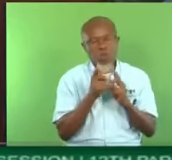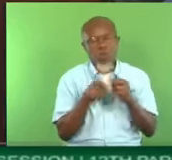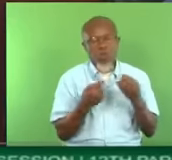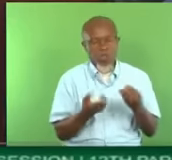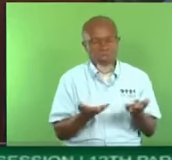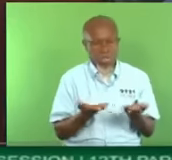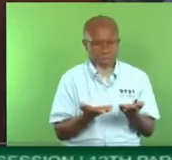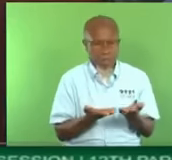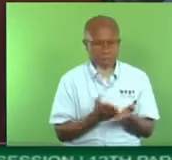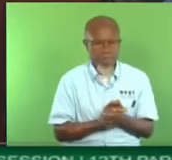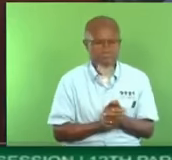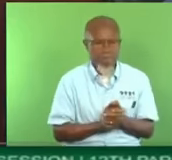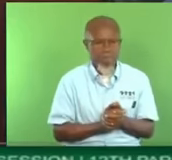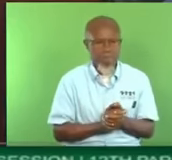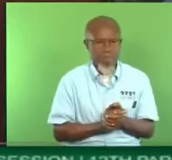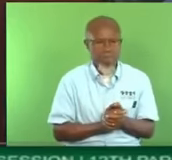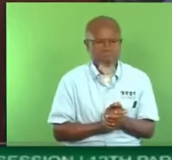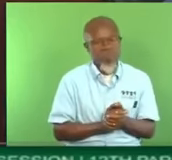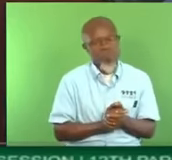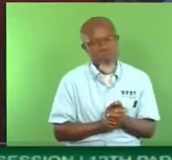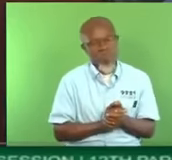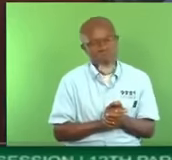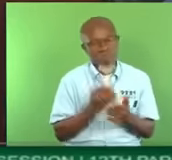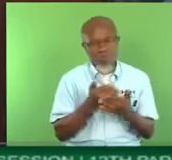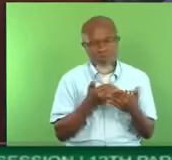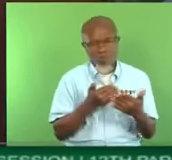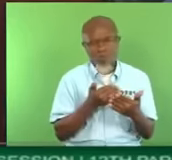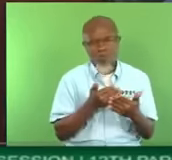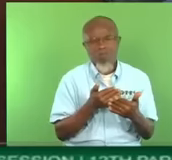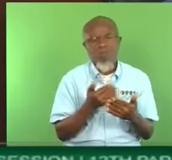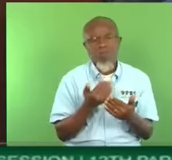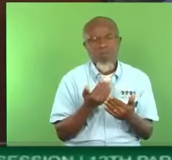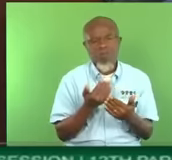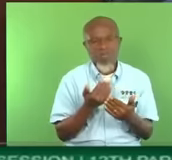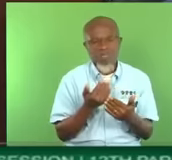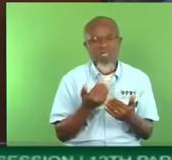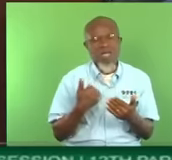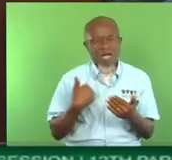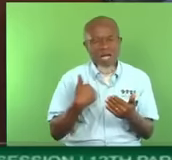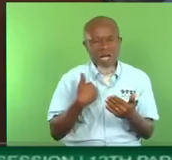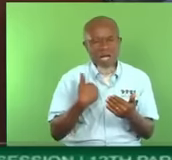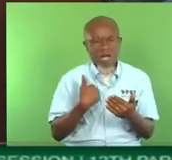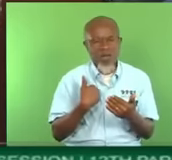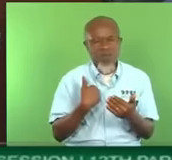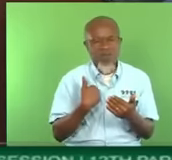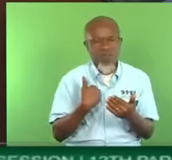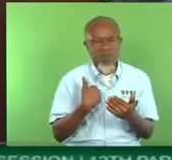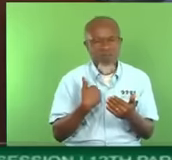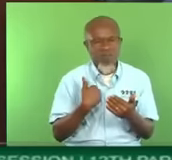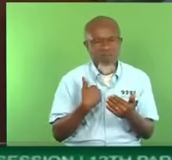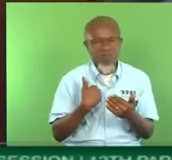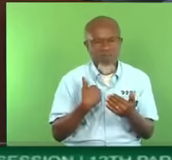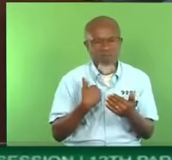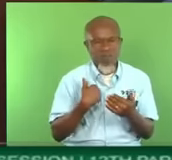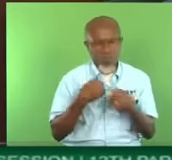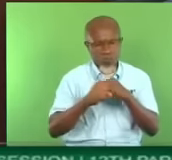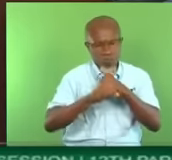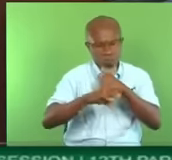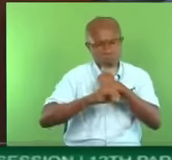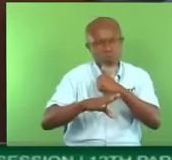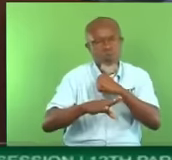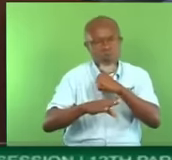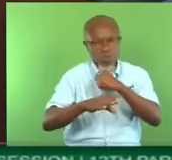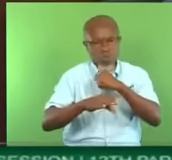before I get to that, there's a release dated October 10, 2023, on the HDC website that was properly